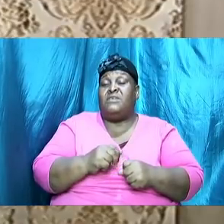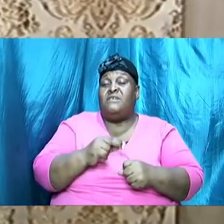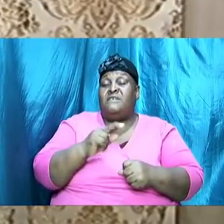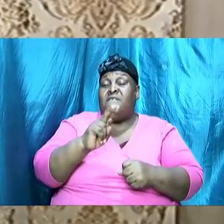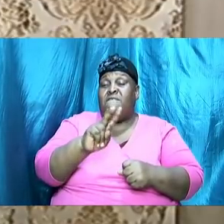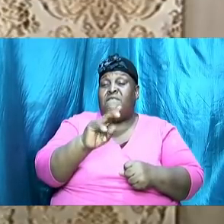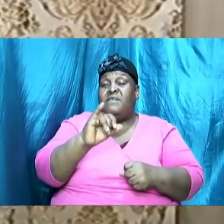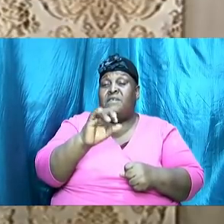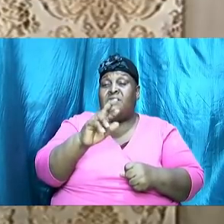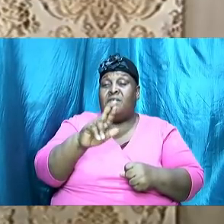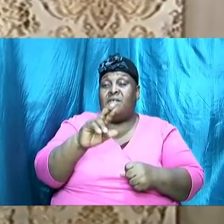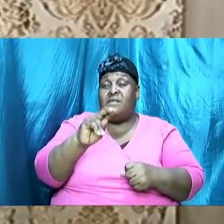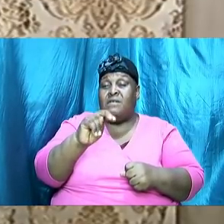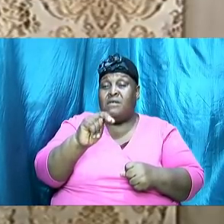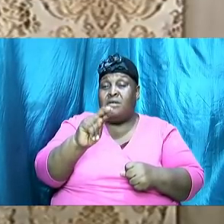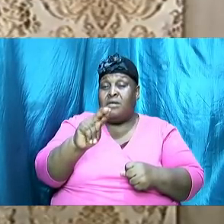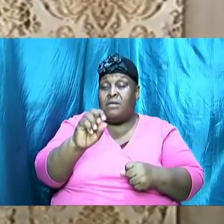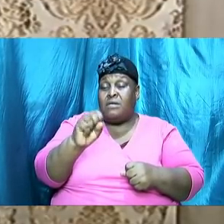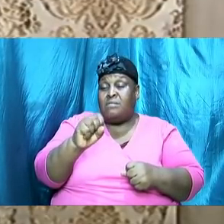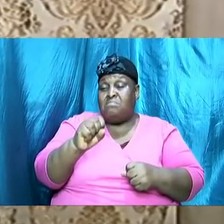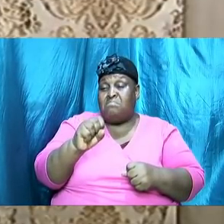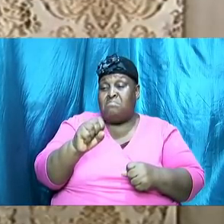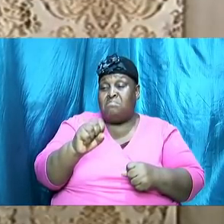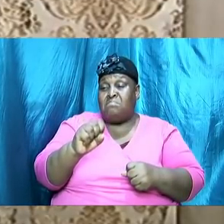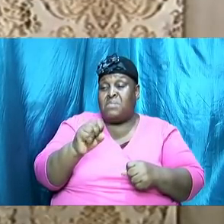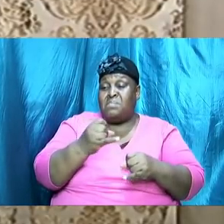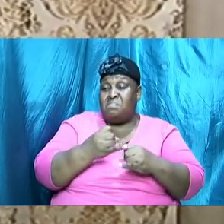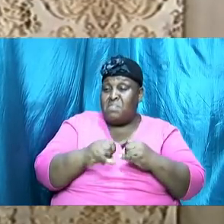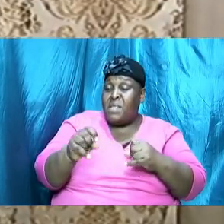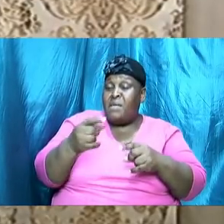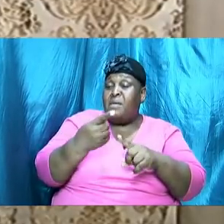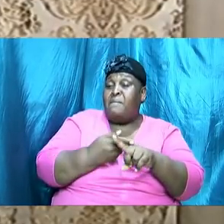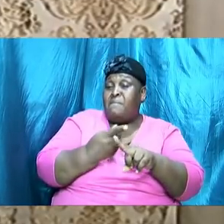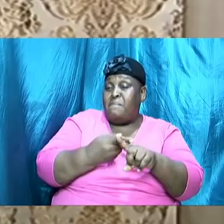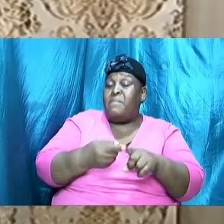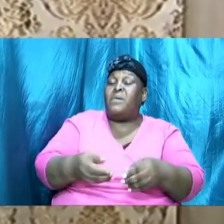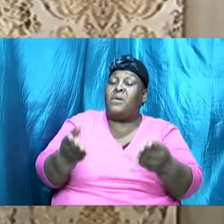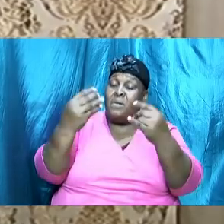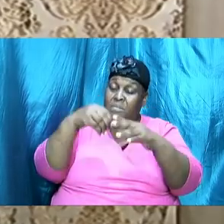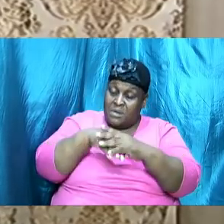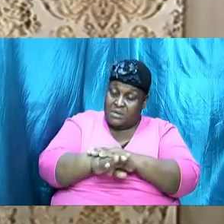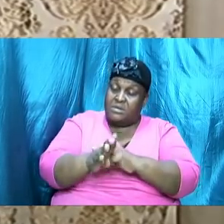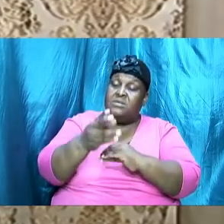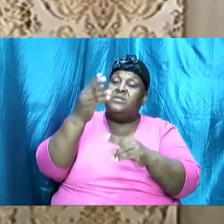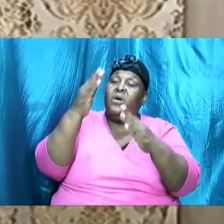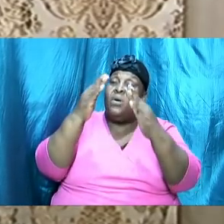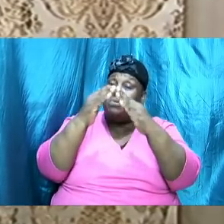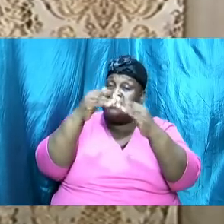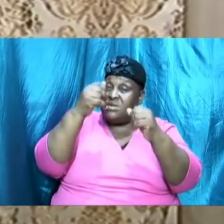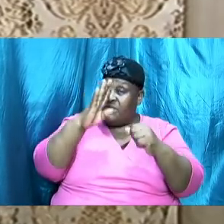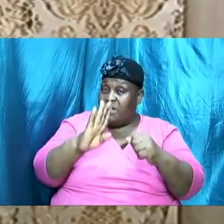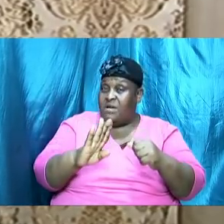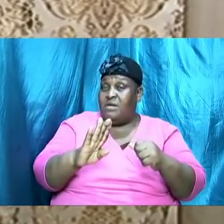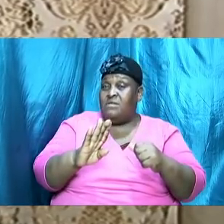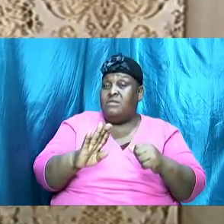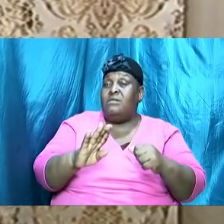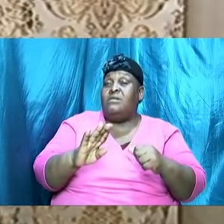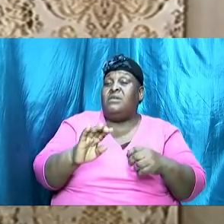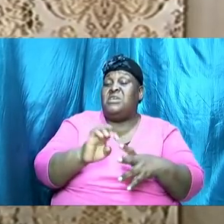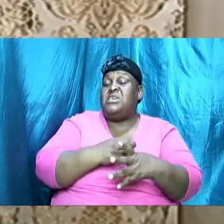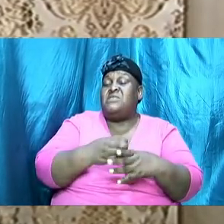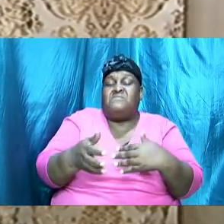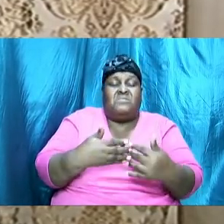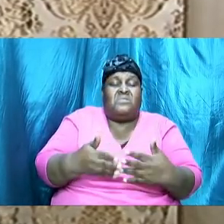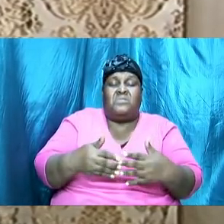although for the last couple of months we have been enjoying coming into the house even though it is by groups but we were